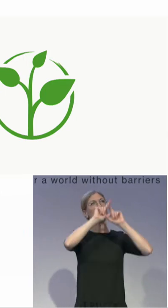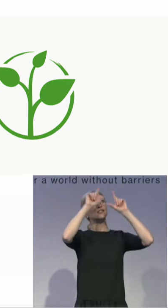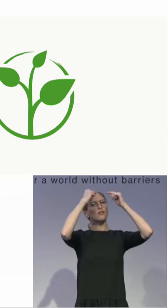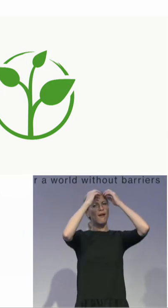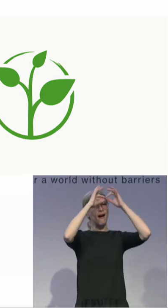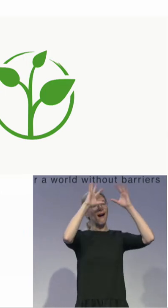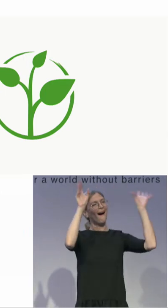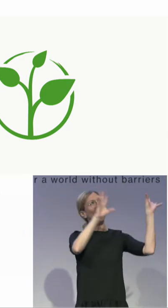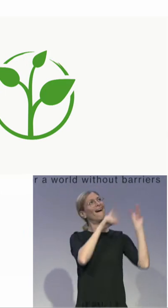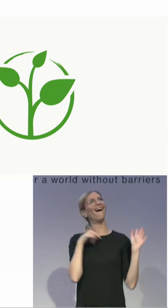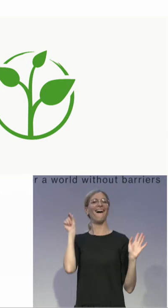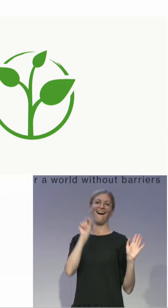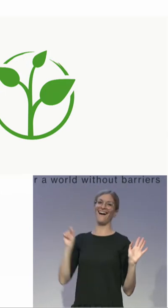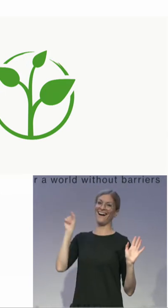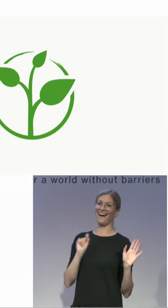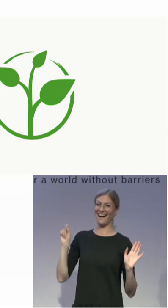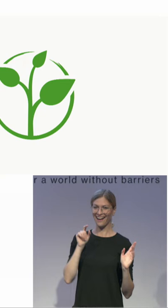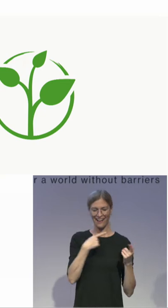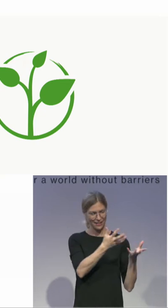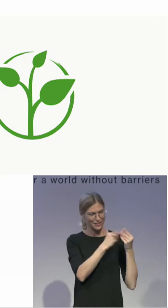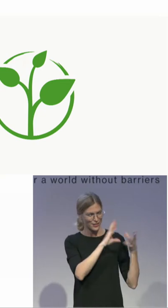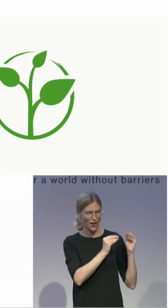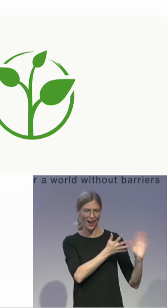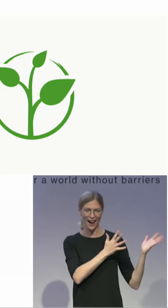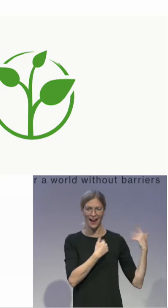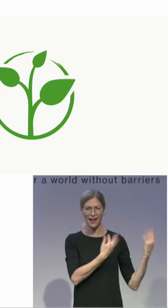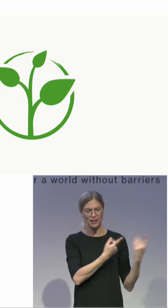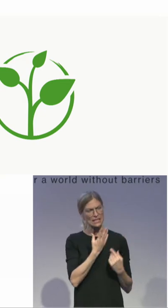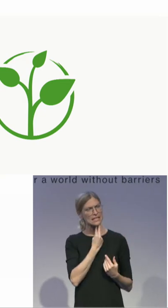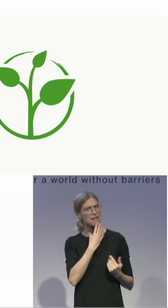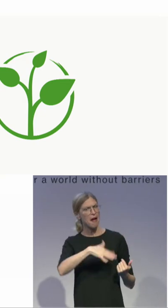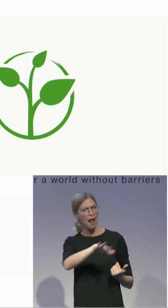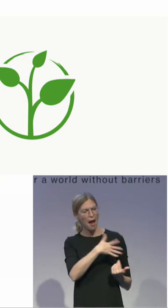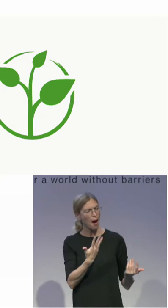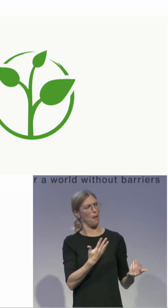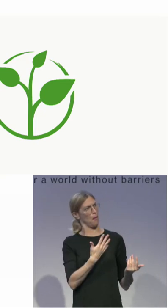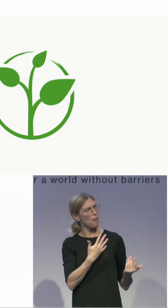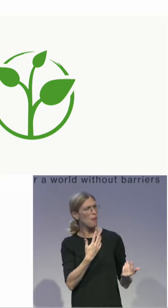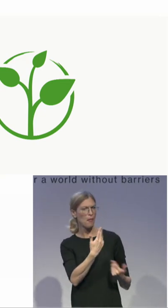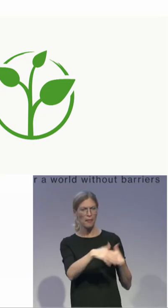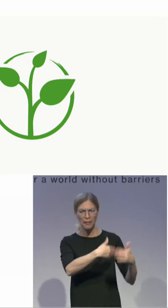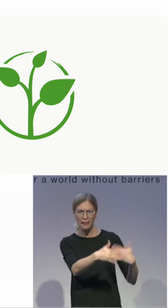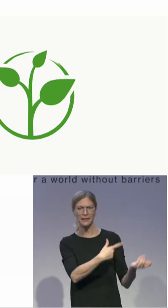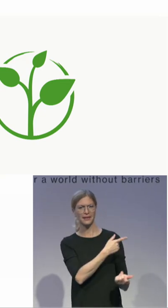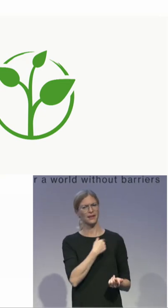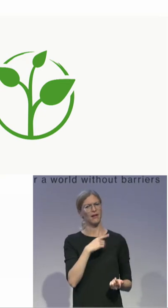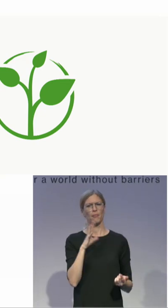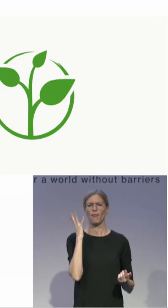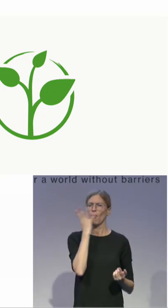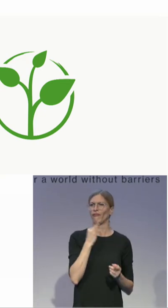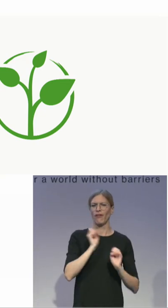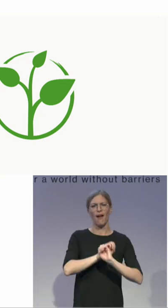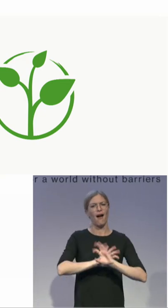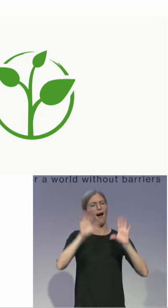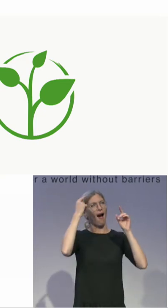started to draw about the Israeli situation and for explaining in such a concrete way how